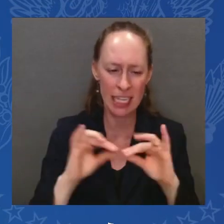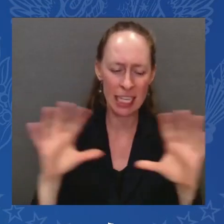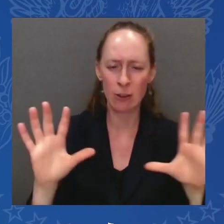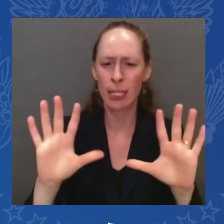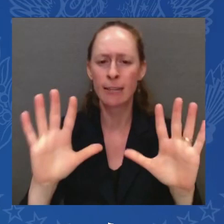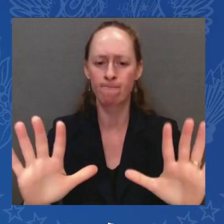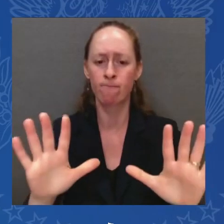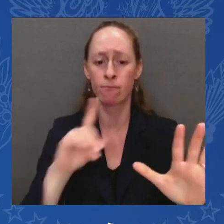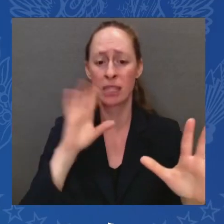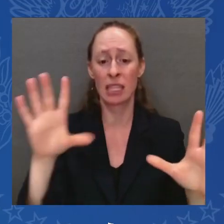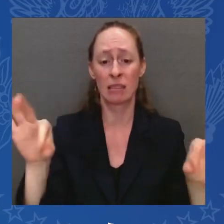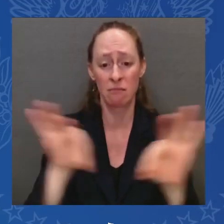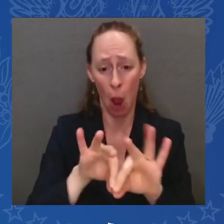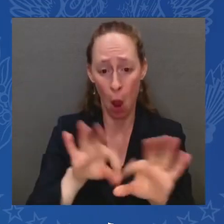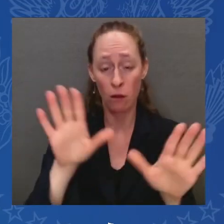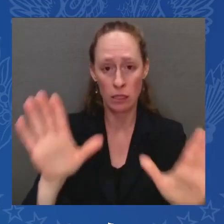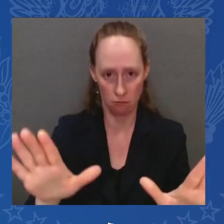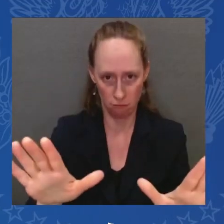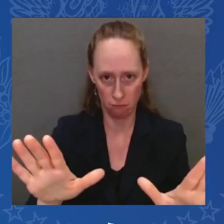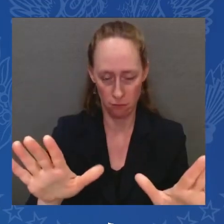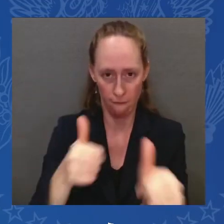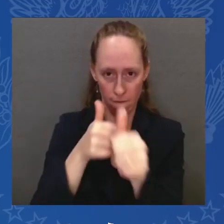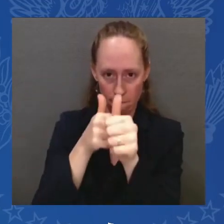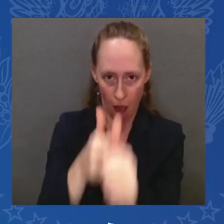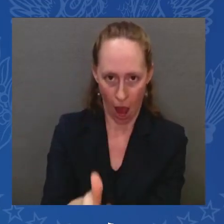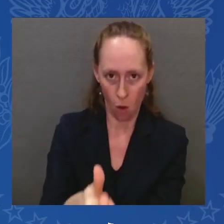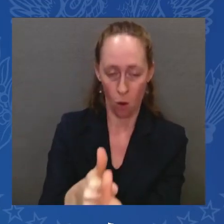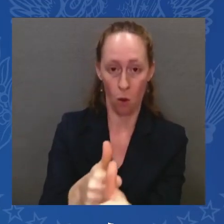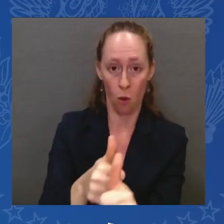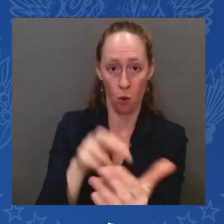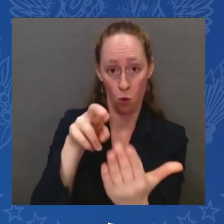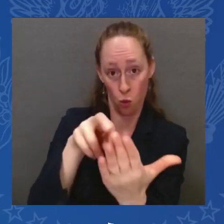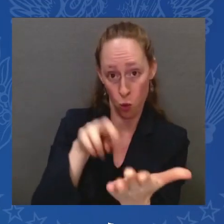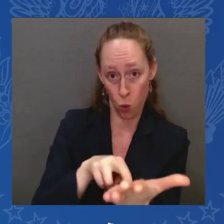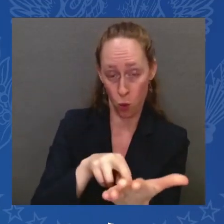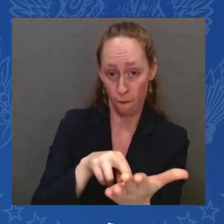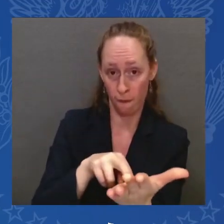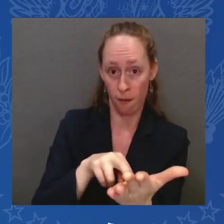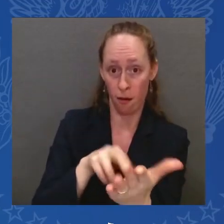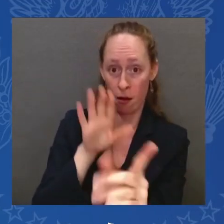rules of war and there are rules of war. And